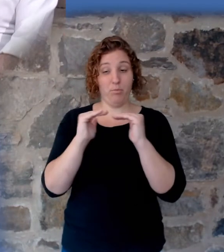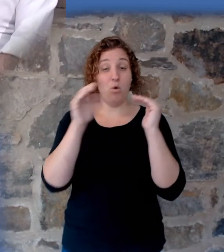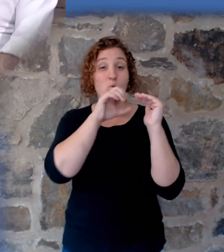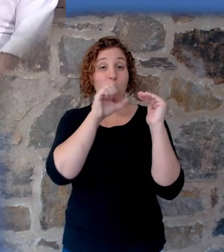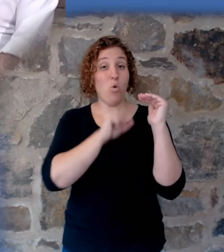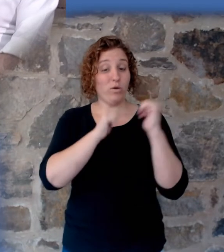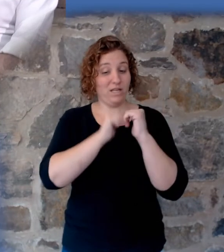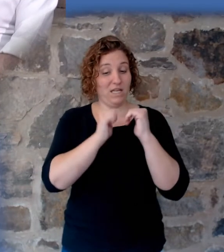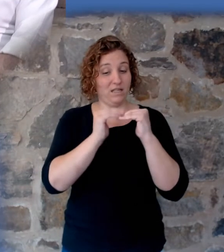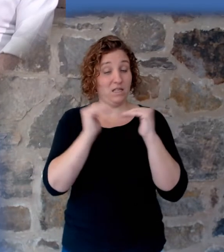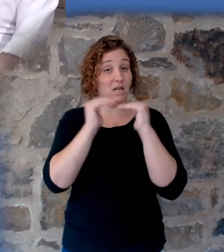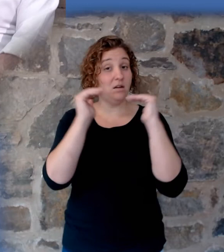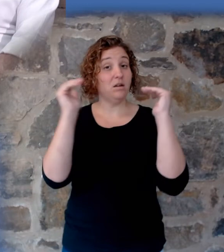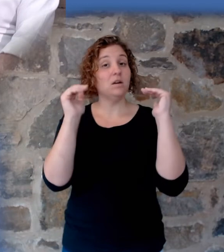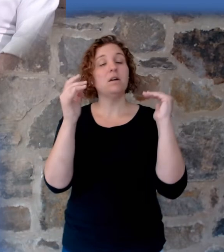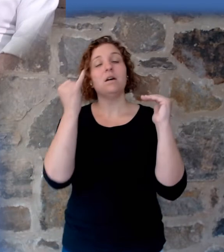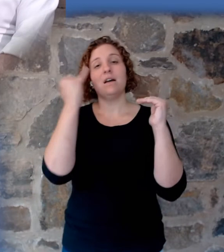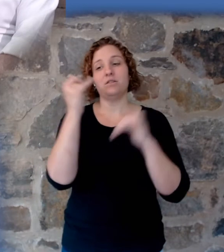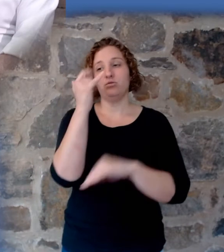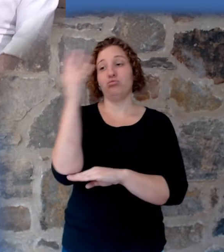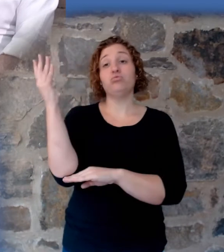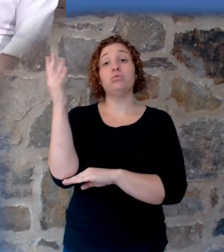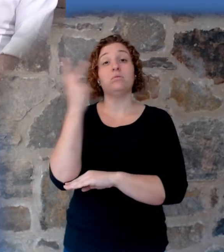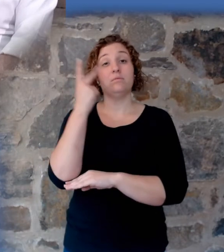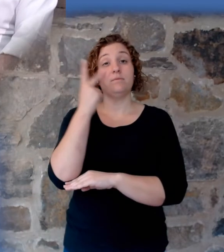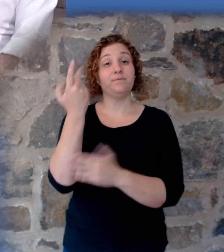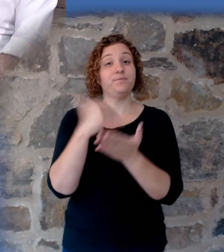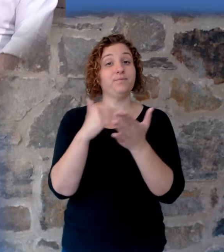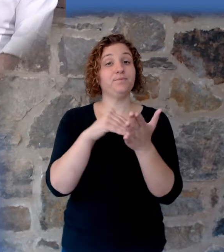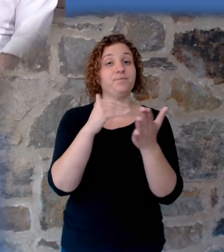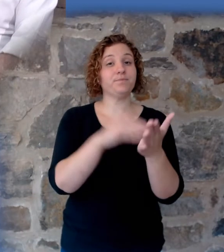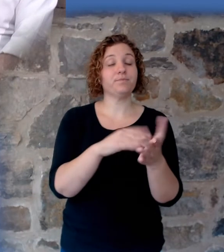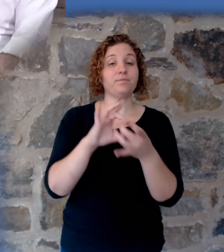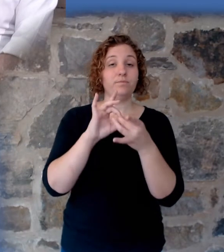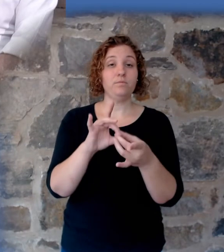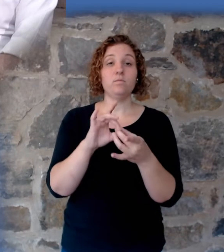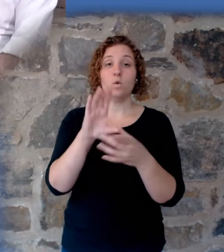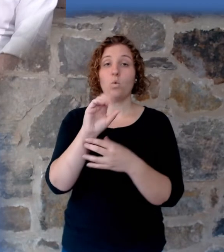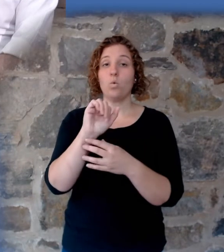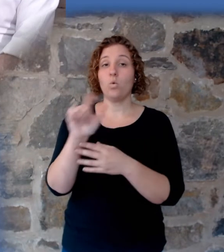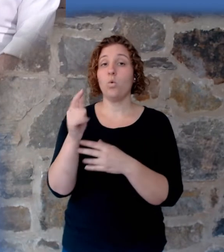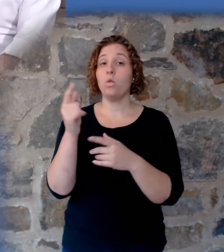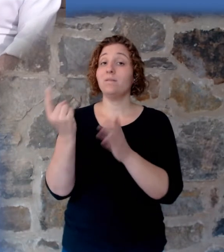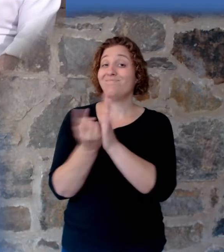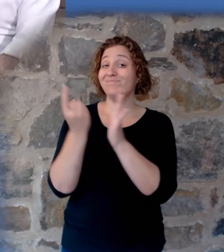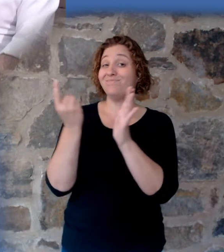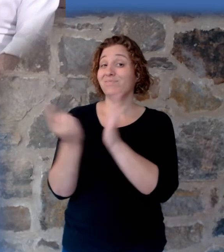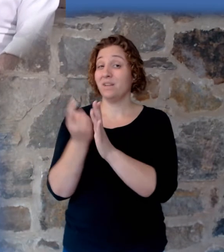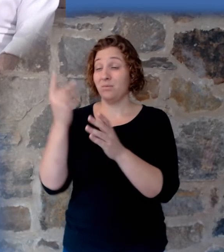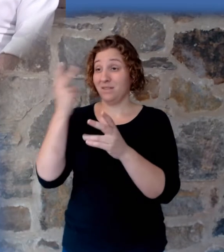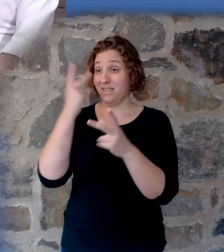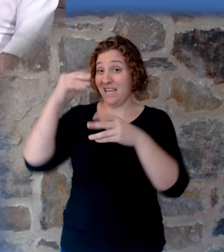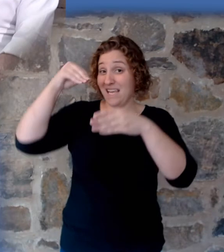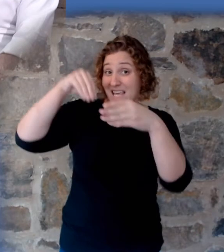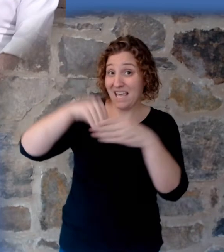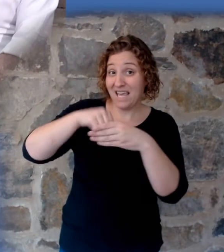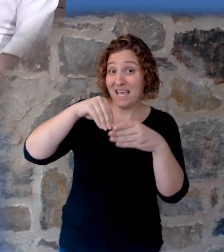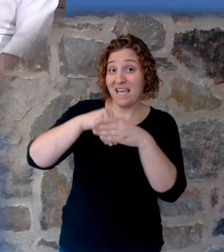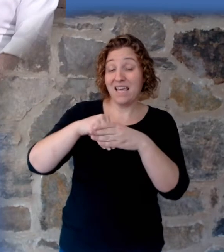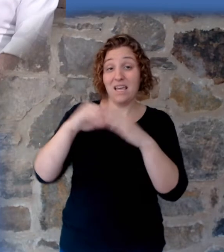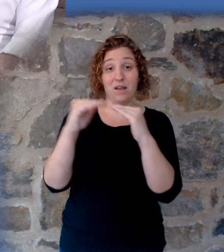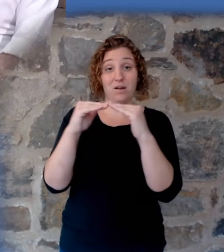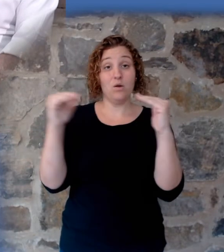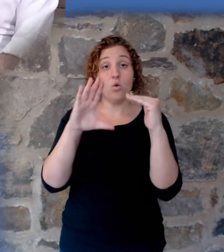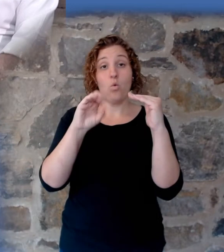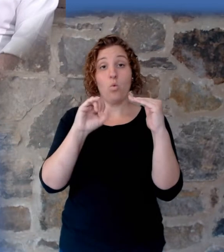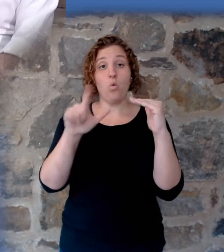These upright trees are frequently encountered in strata associated with coal and on rare occasions are found in the coal. In each case, the sediments must have amassed in